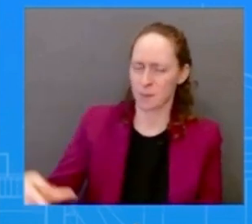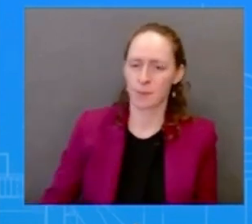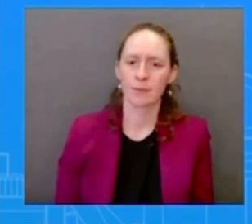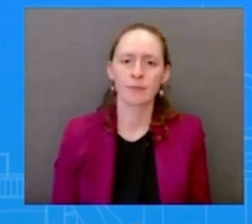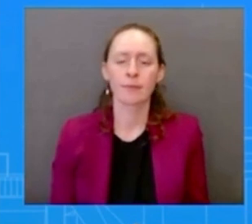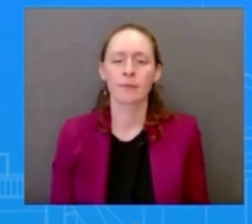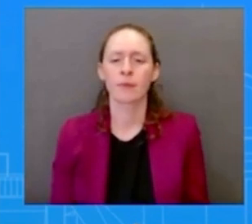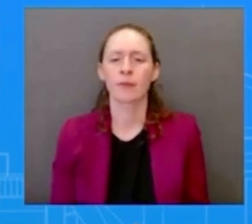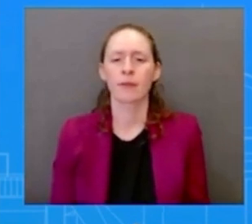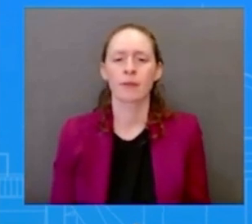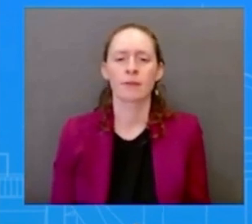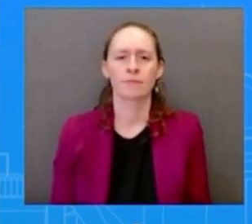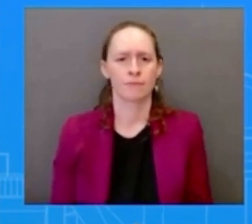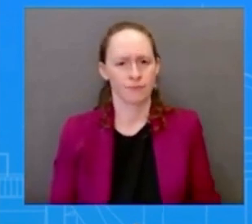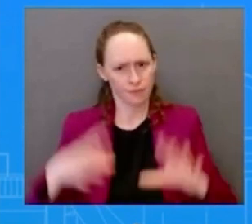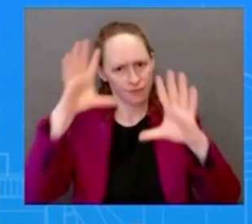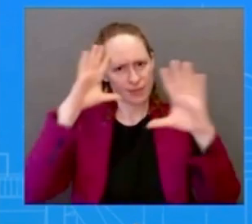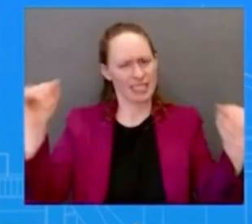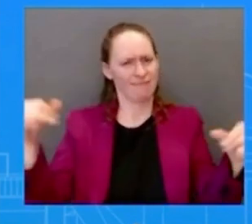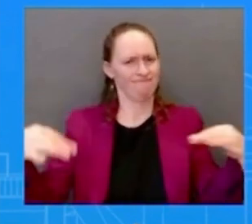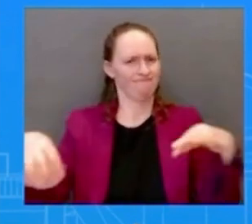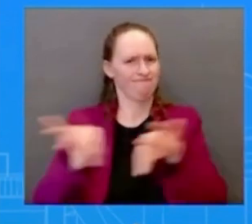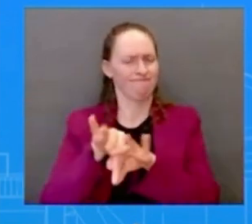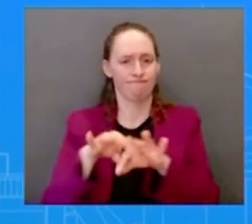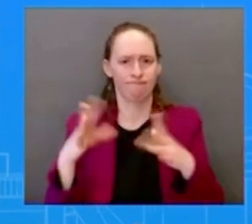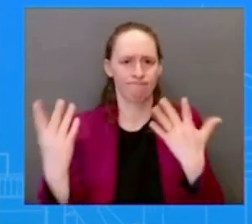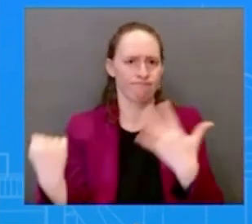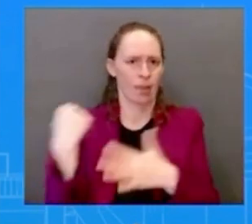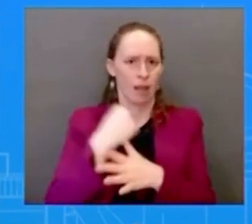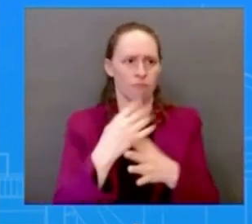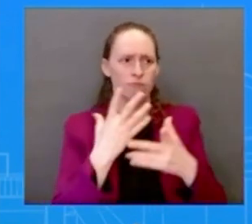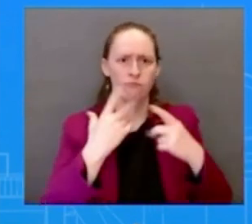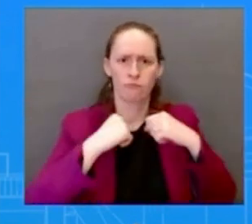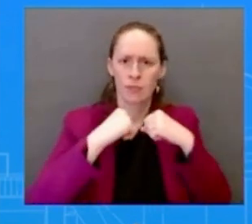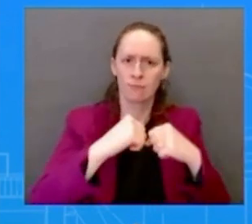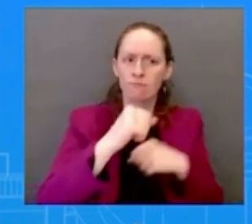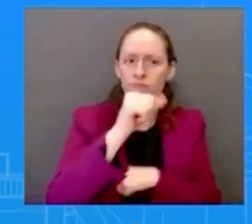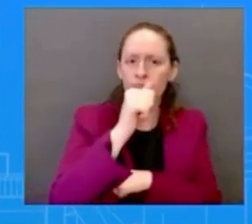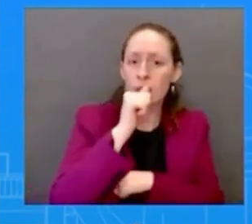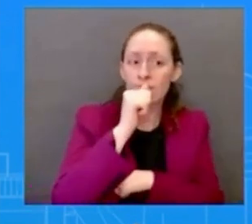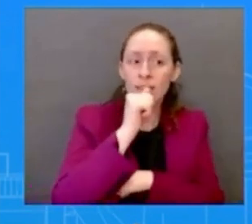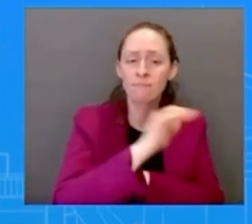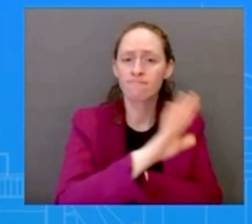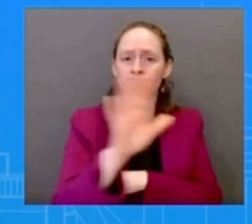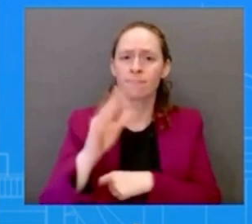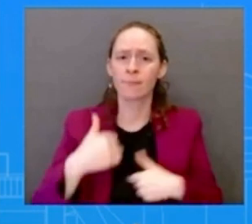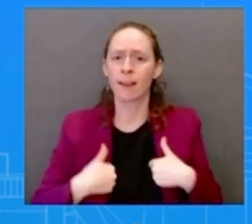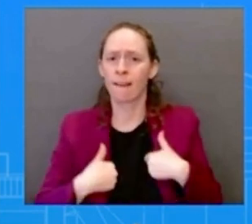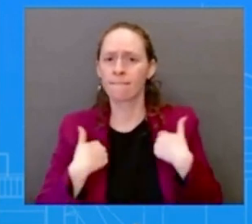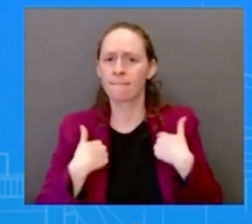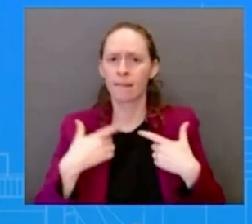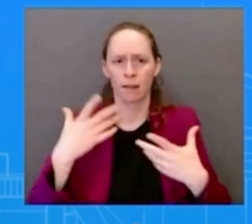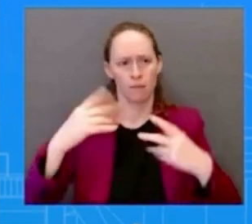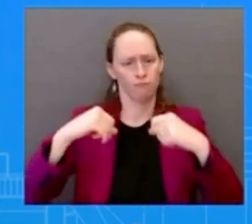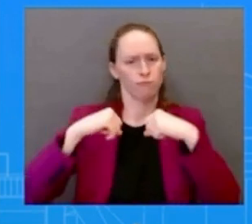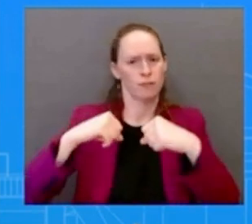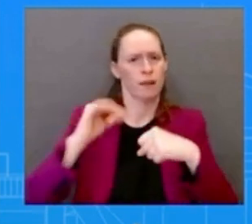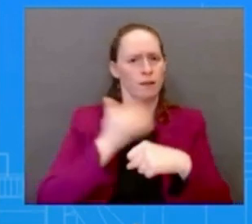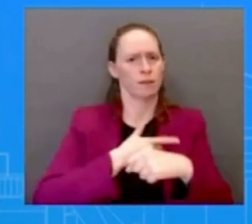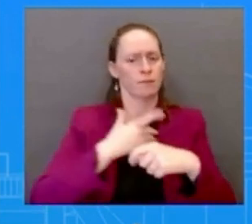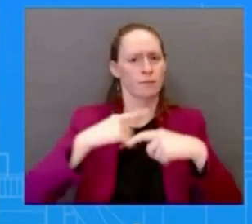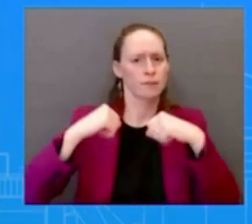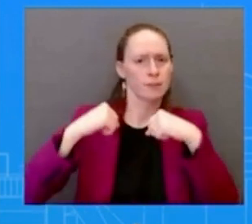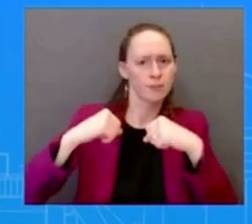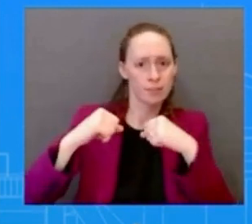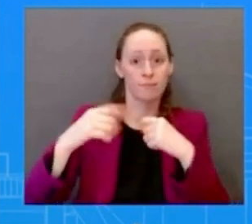uh the privacy and the safety of americans it's important uh to protect our national security but i'm not going to get ahead of the review again we're going to we're